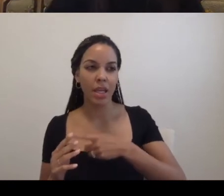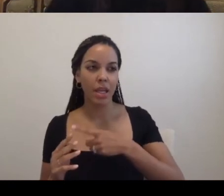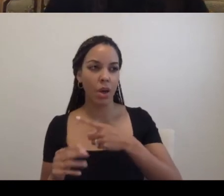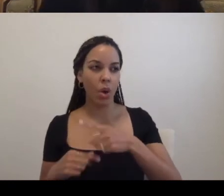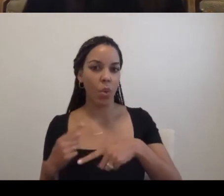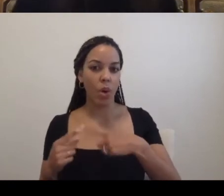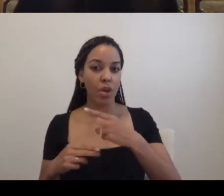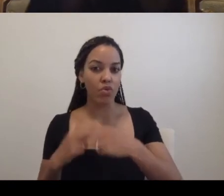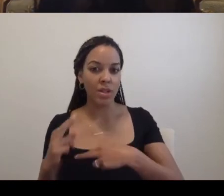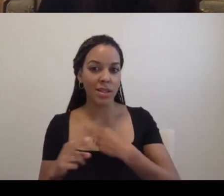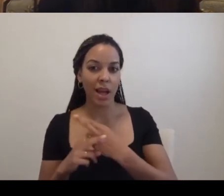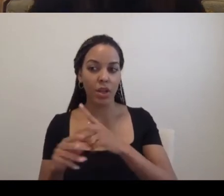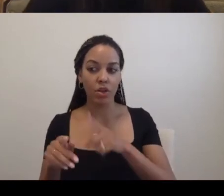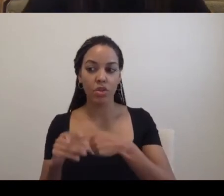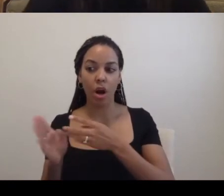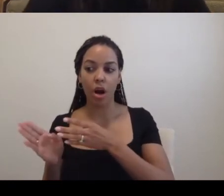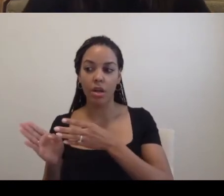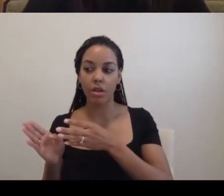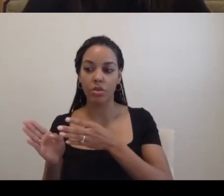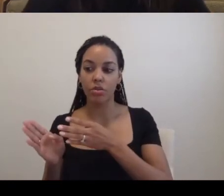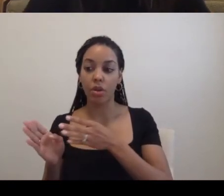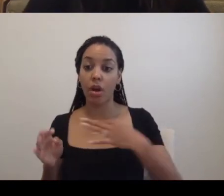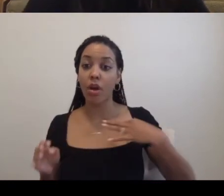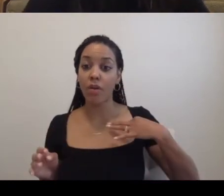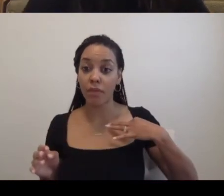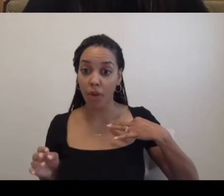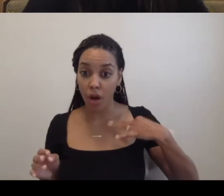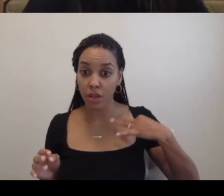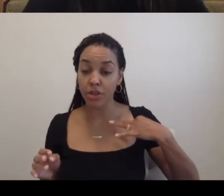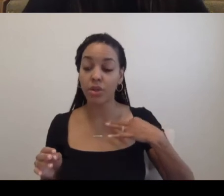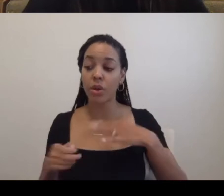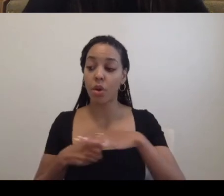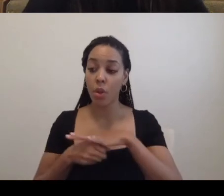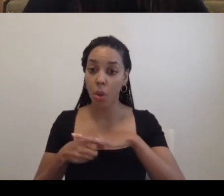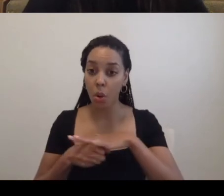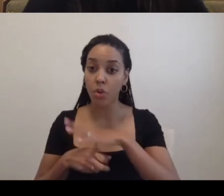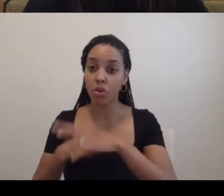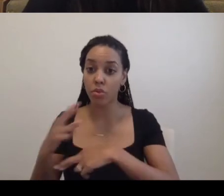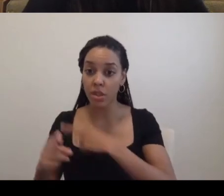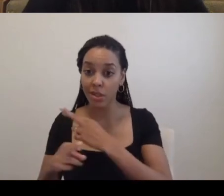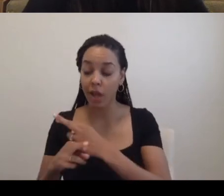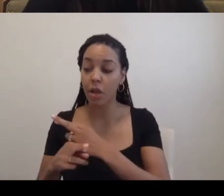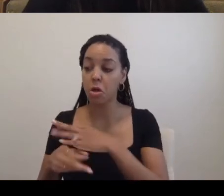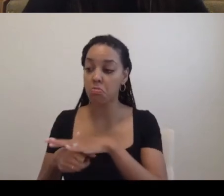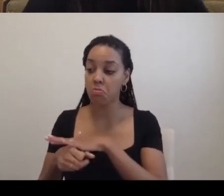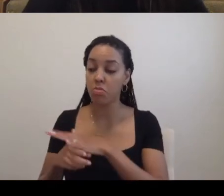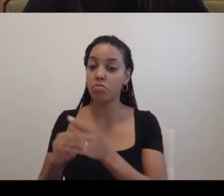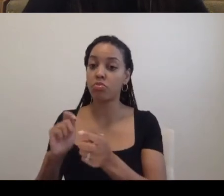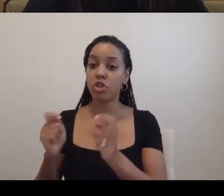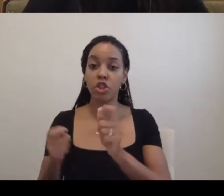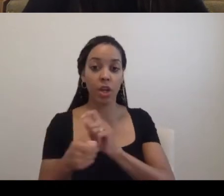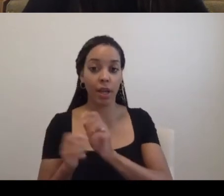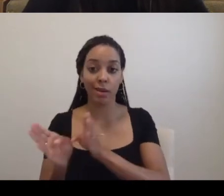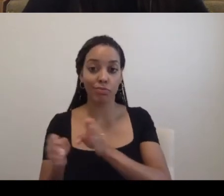was shifting from voluntary local neighborhood recyclers to become the